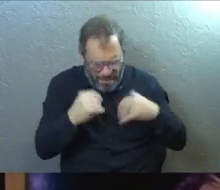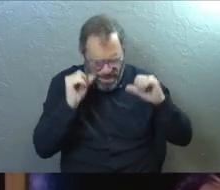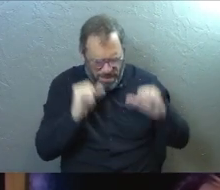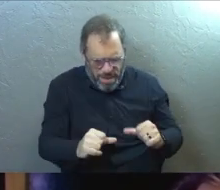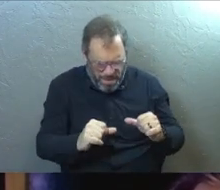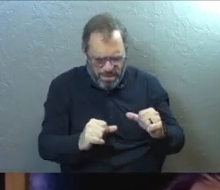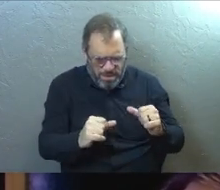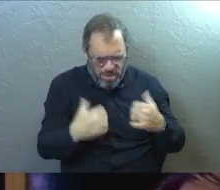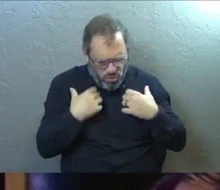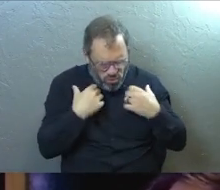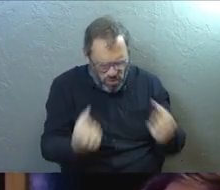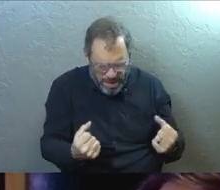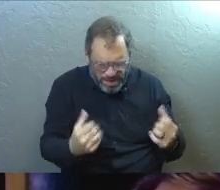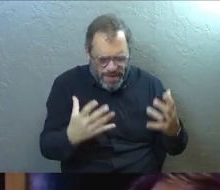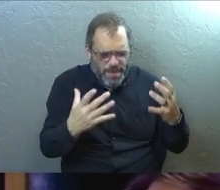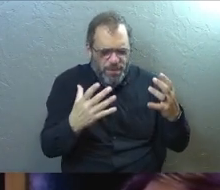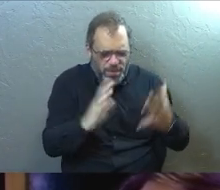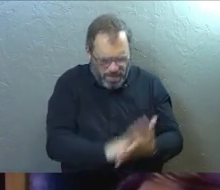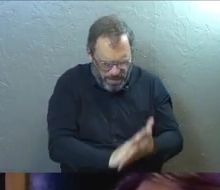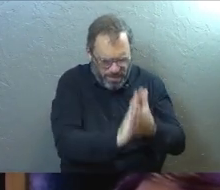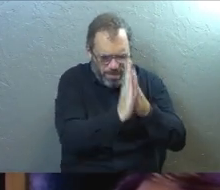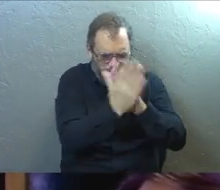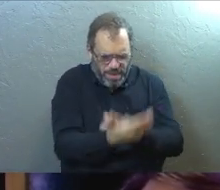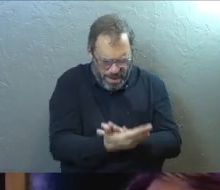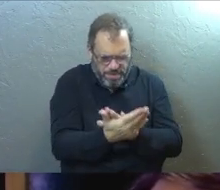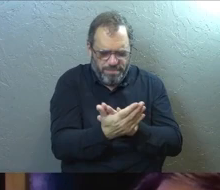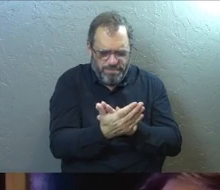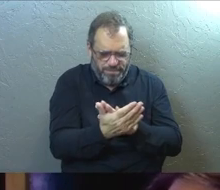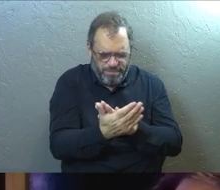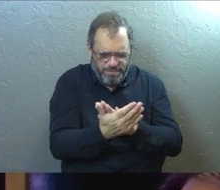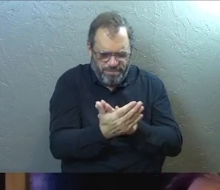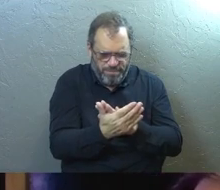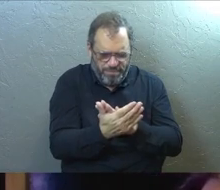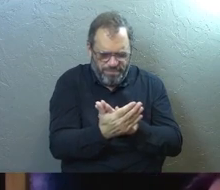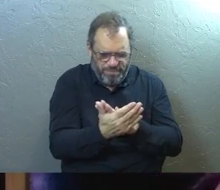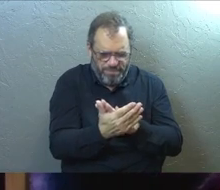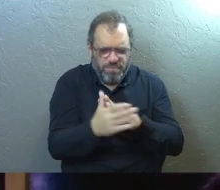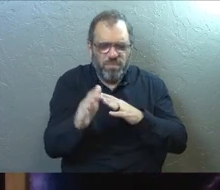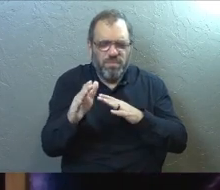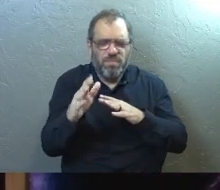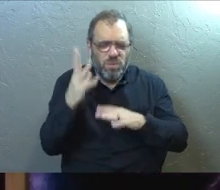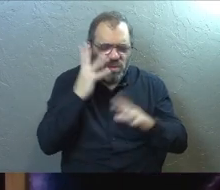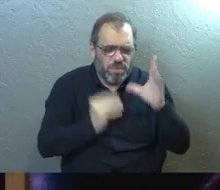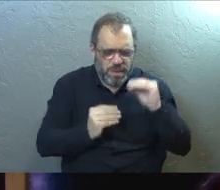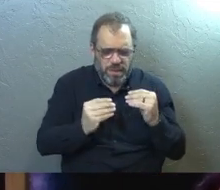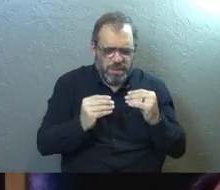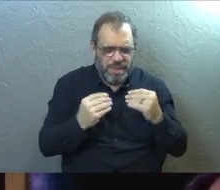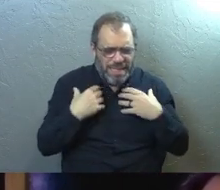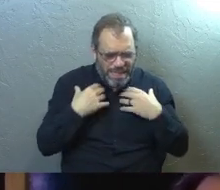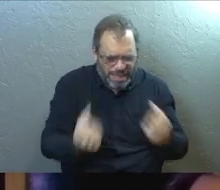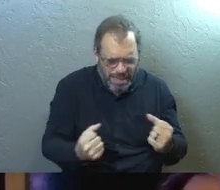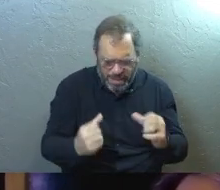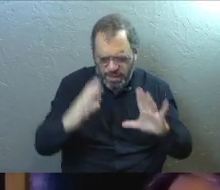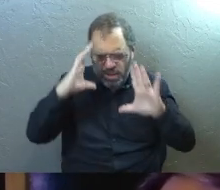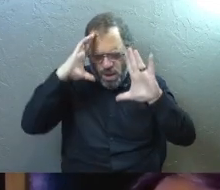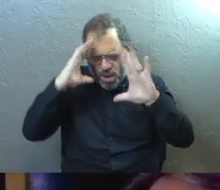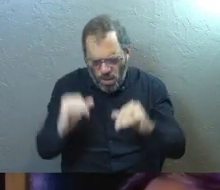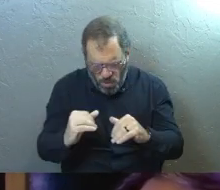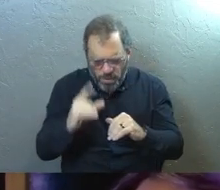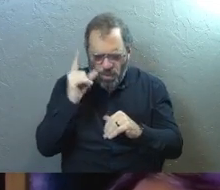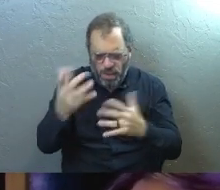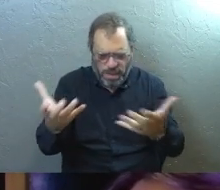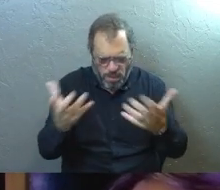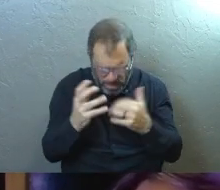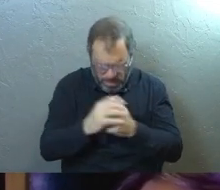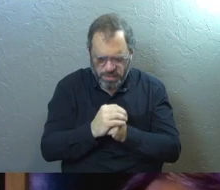ability, the capacity, God, to be people that walk in healing and walk in wholeness and walk in what God wants for